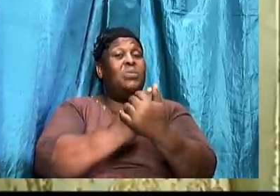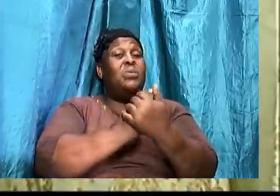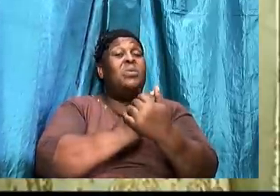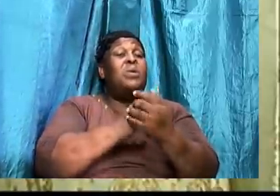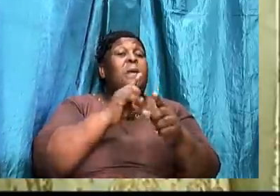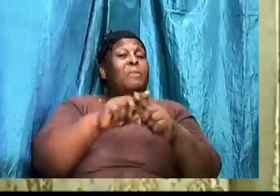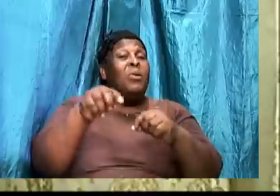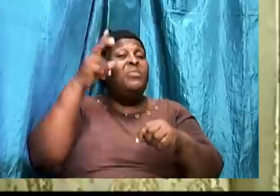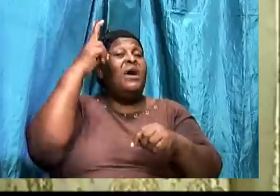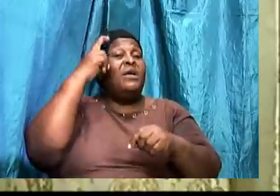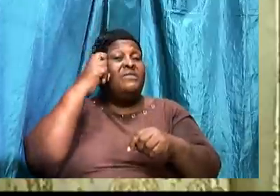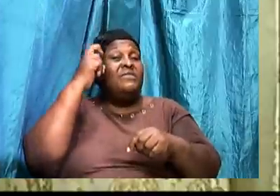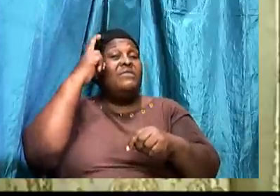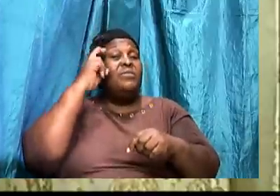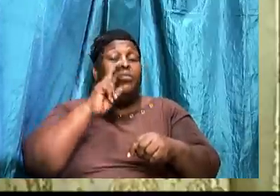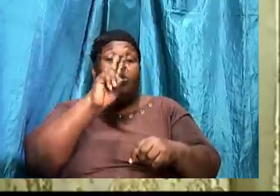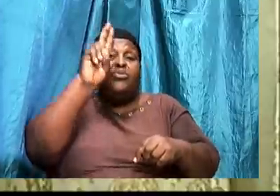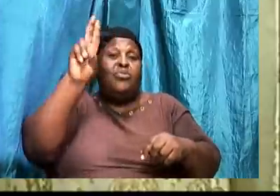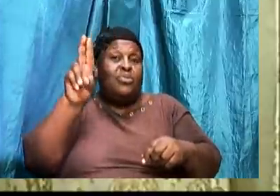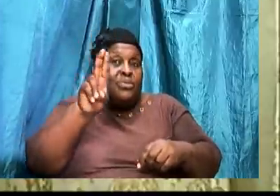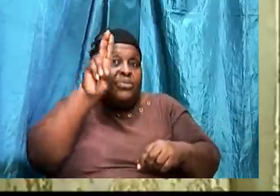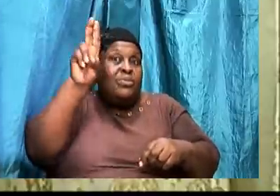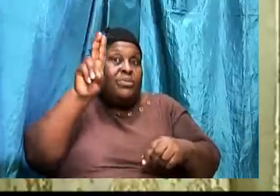adversary will use this.